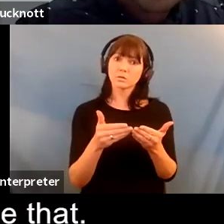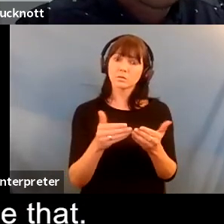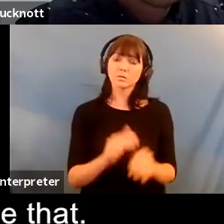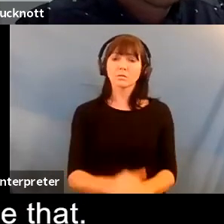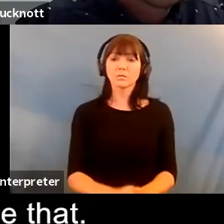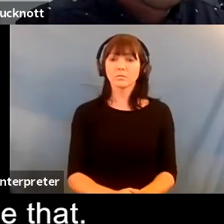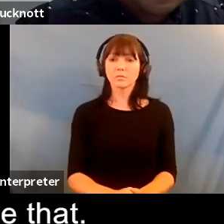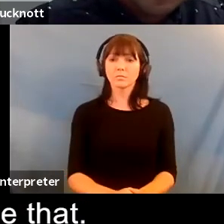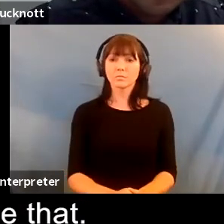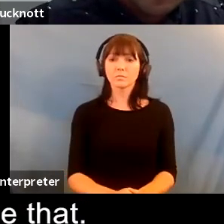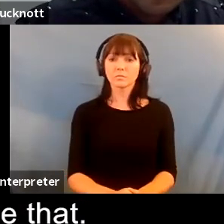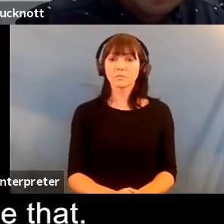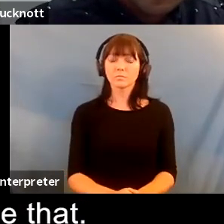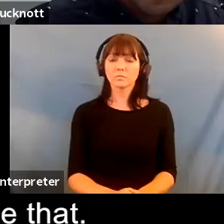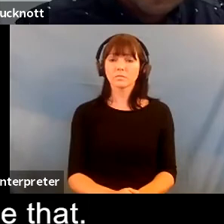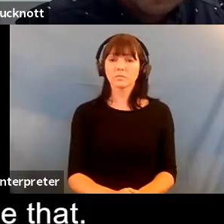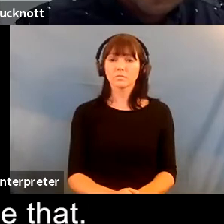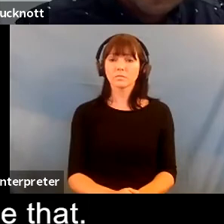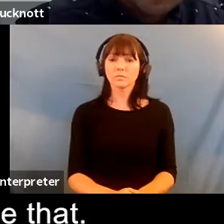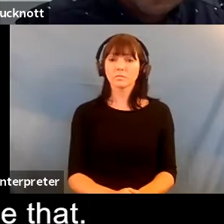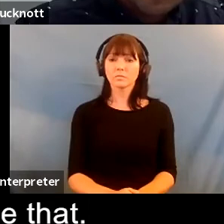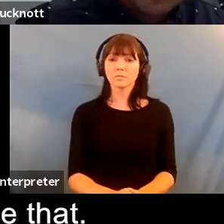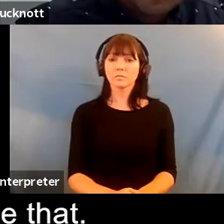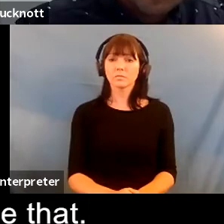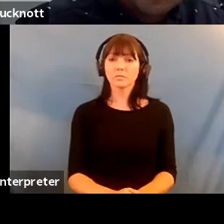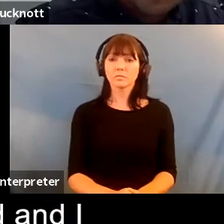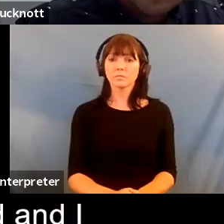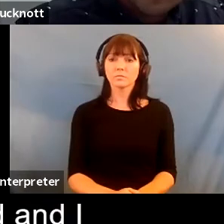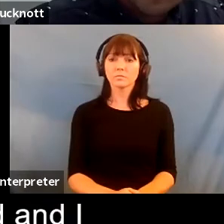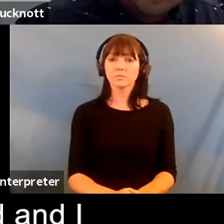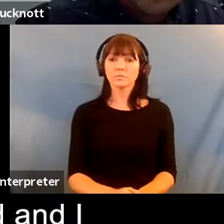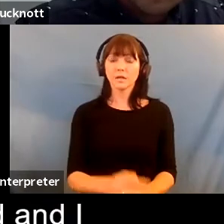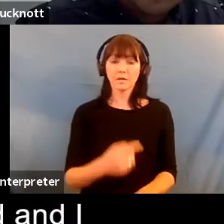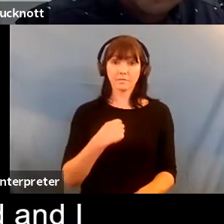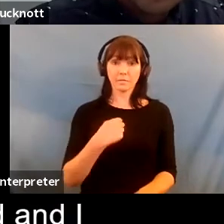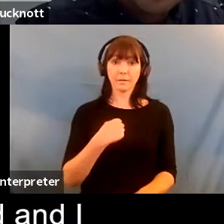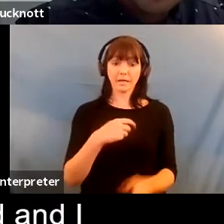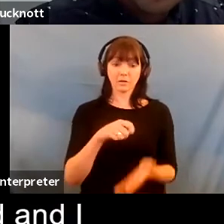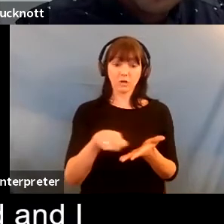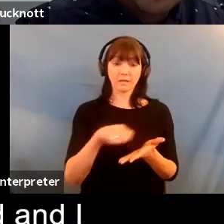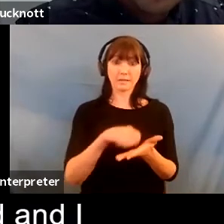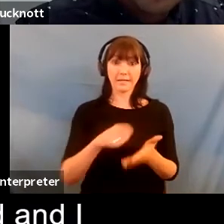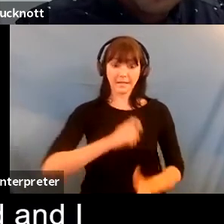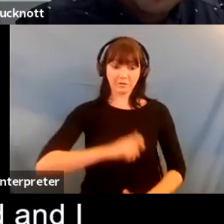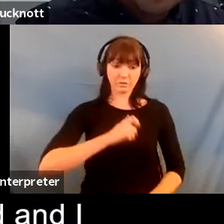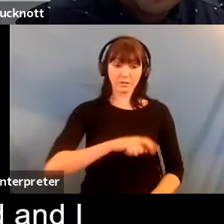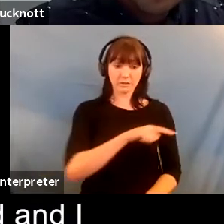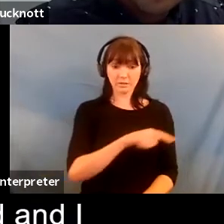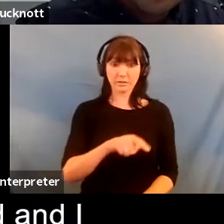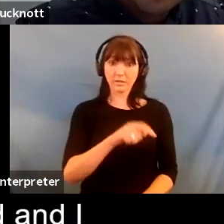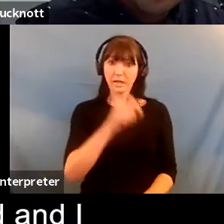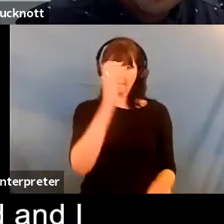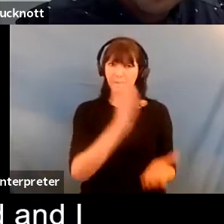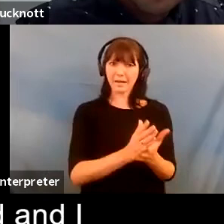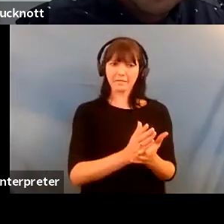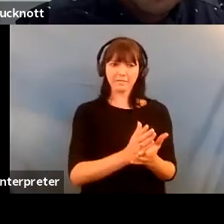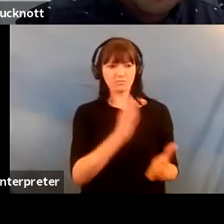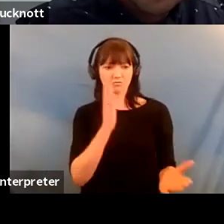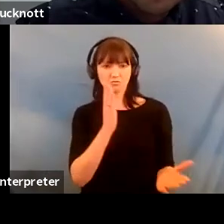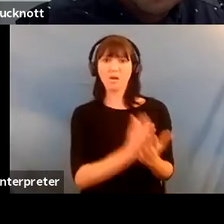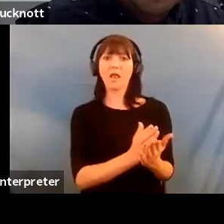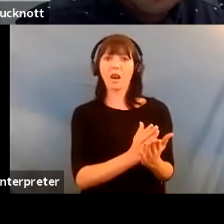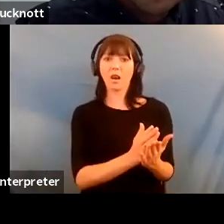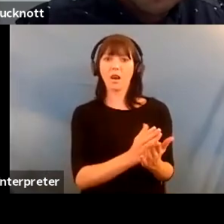me but i don't realize that i believe that those people are real temporarily i believe in this world and i think